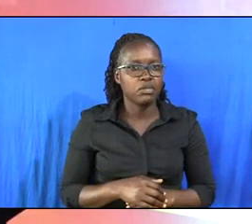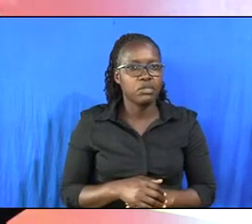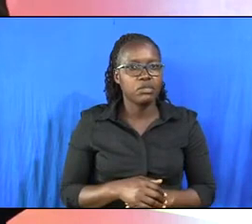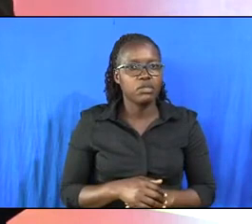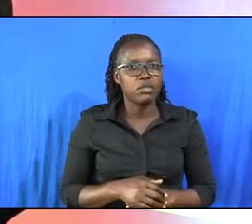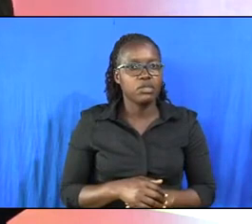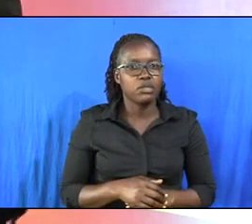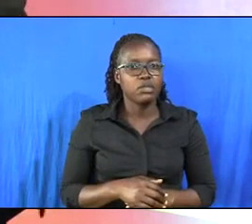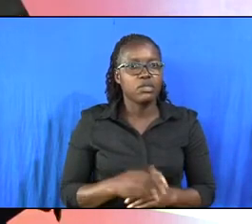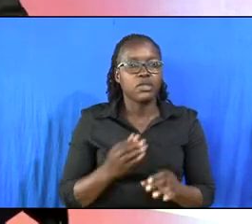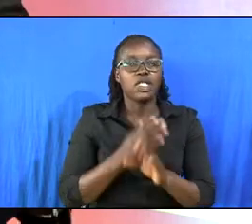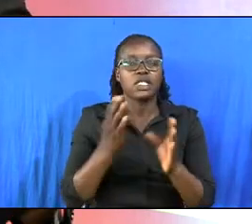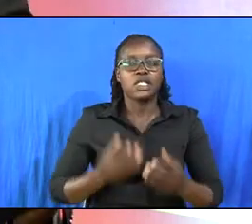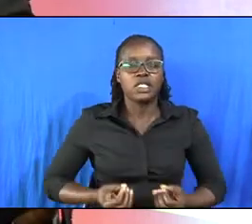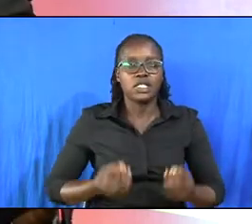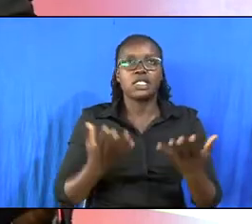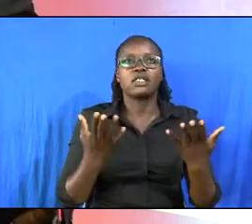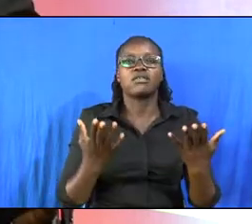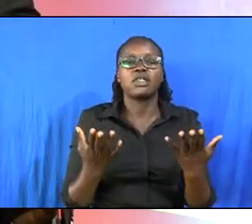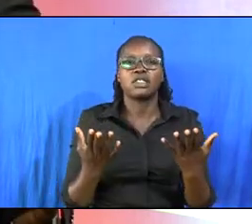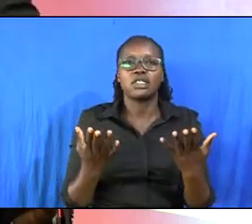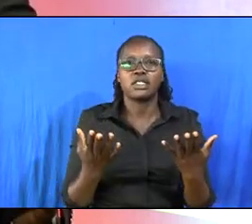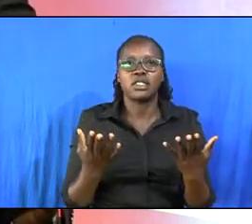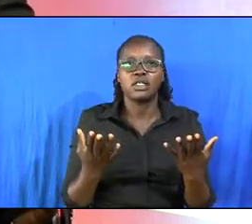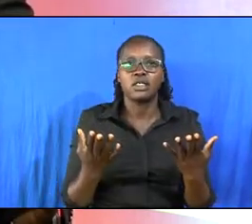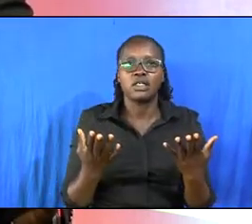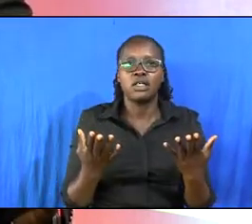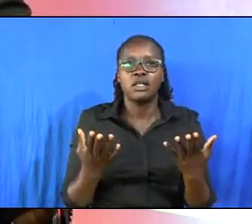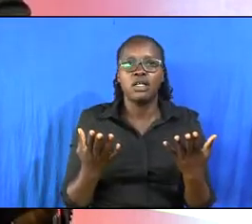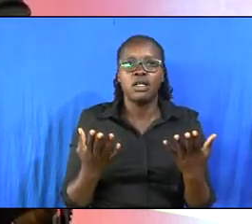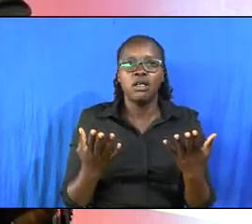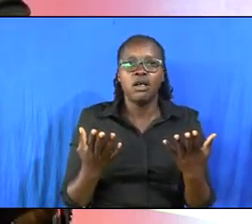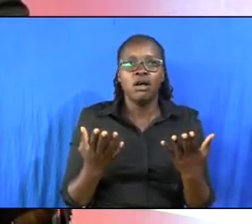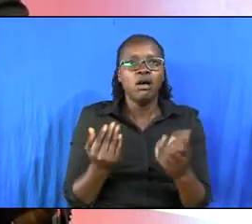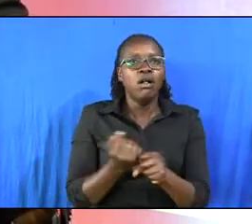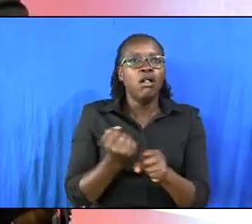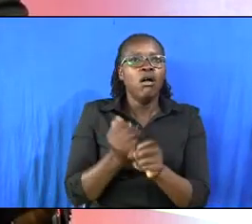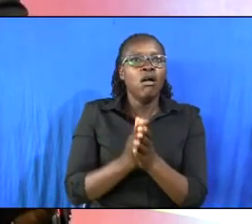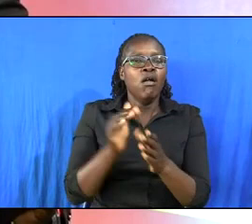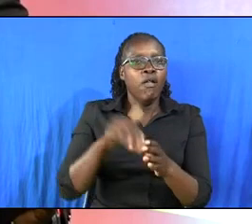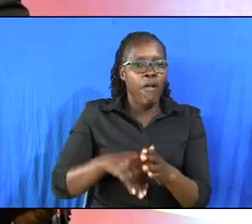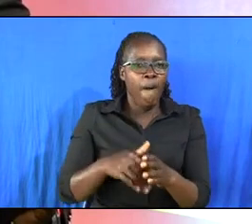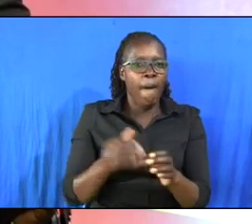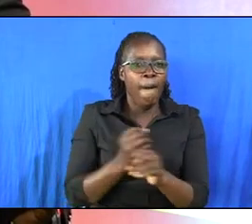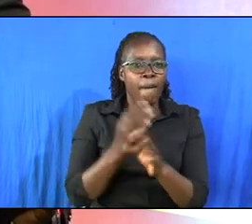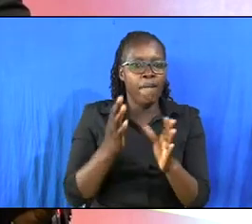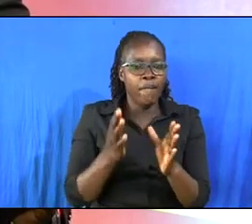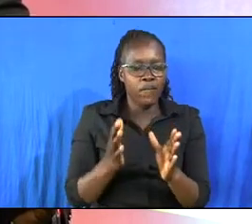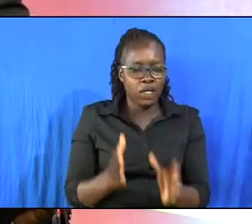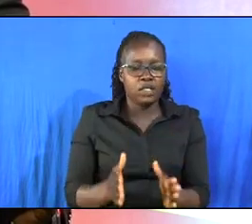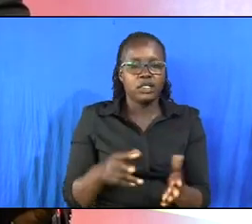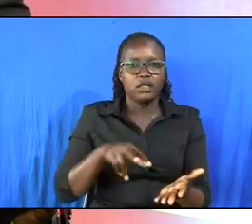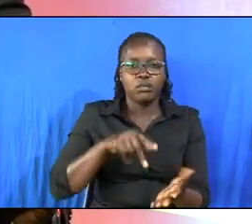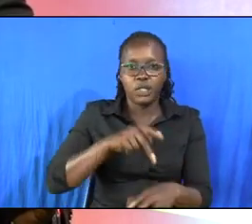christian sacrifice is done within christian principles